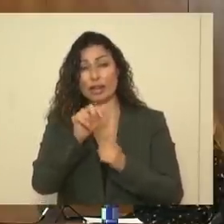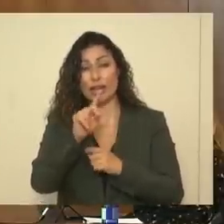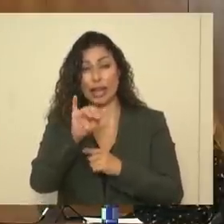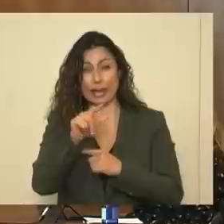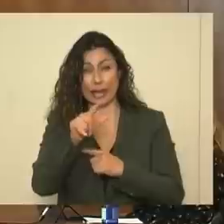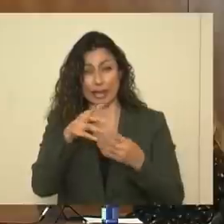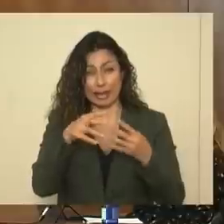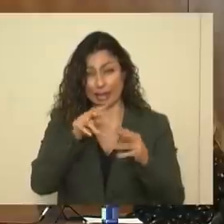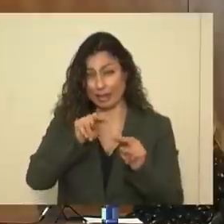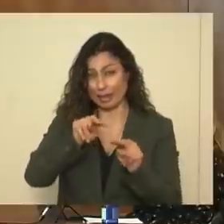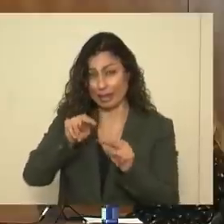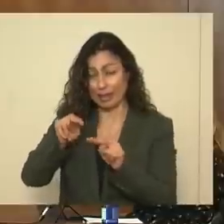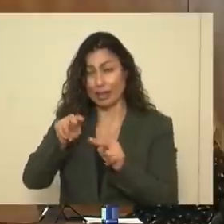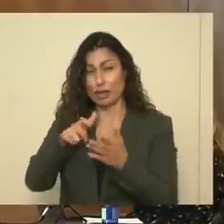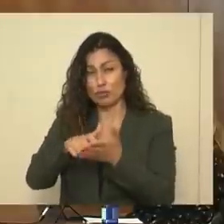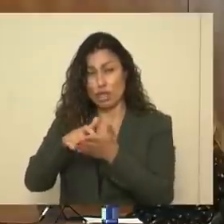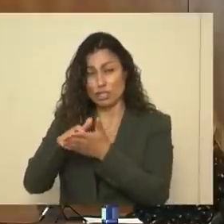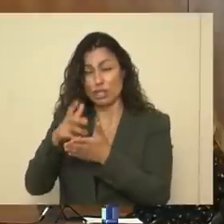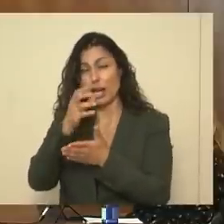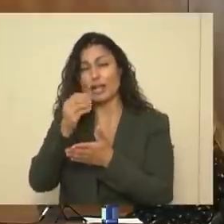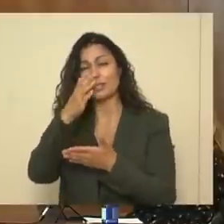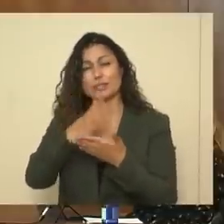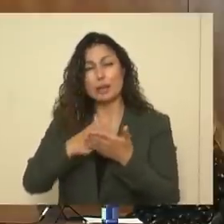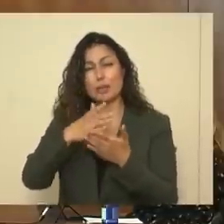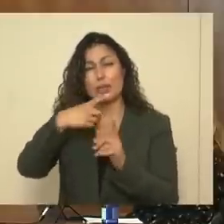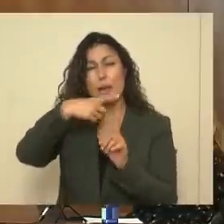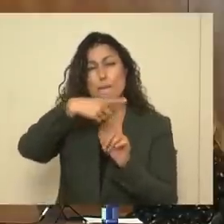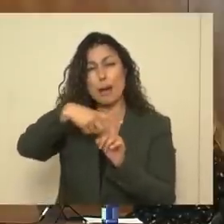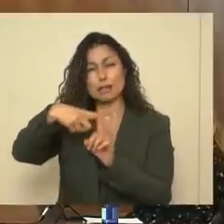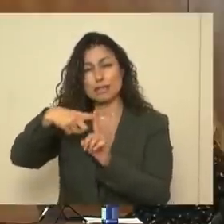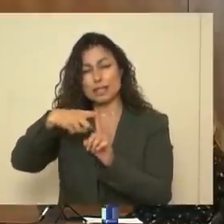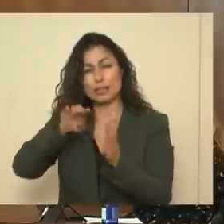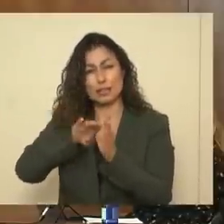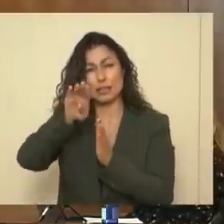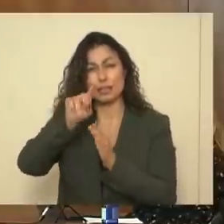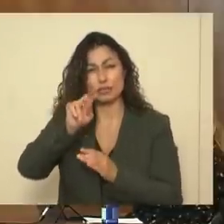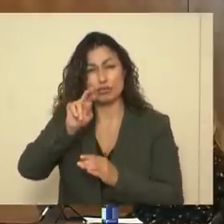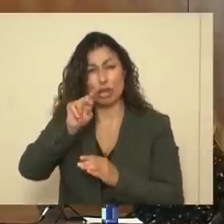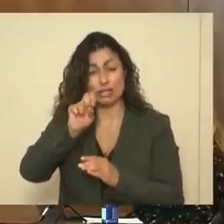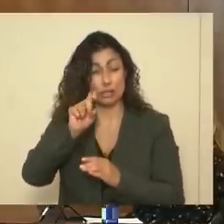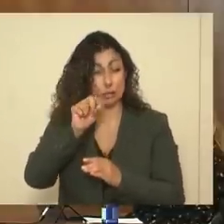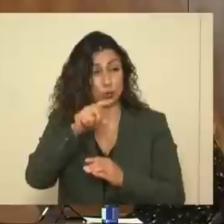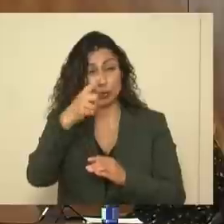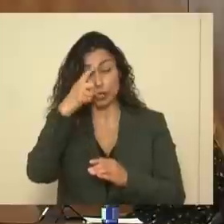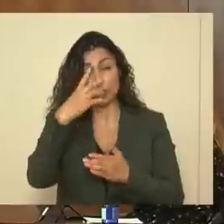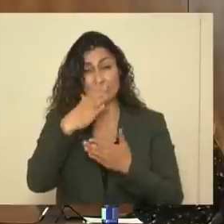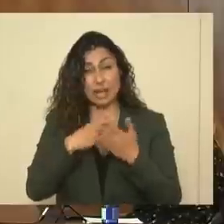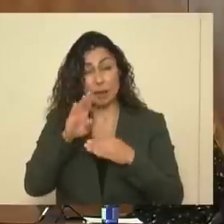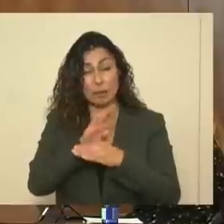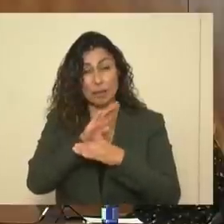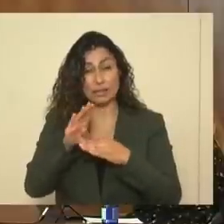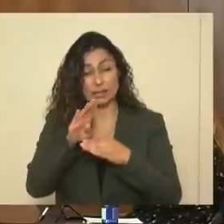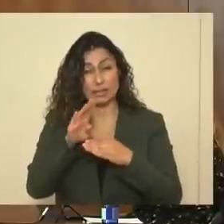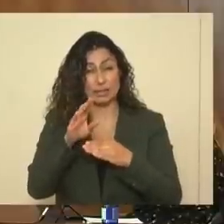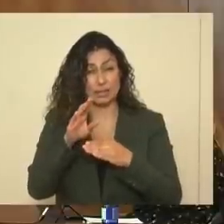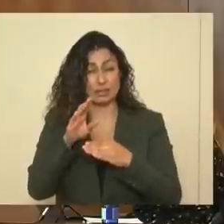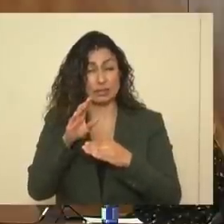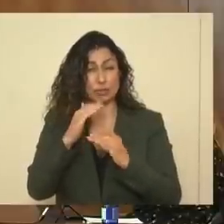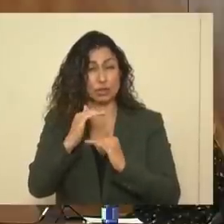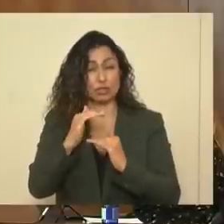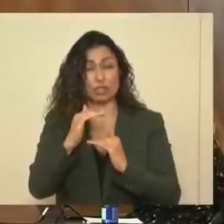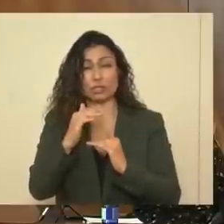Scrace talked about and some of the recent positive trends, you know, would you consider easing some of business restrictions, including restaurants,